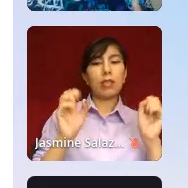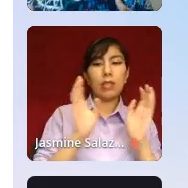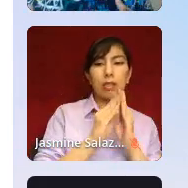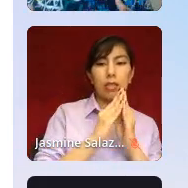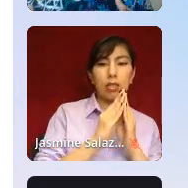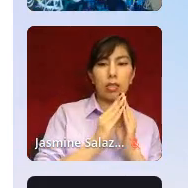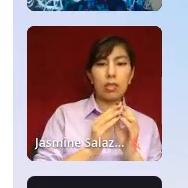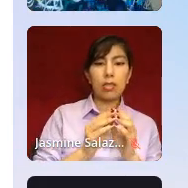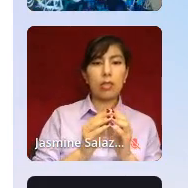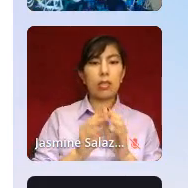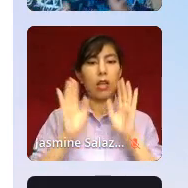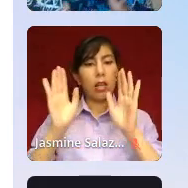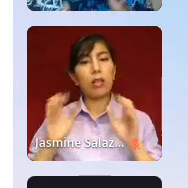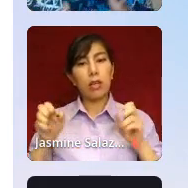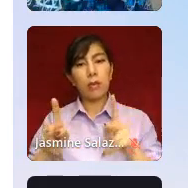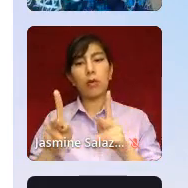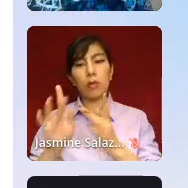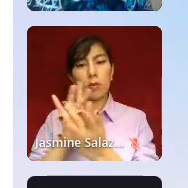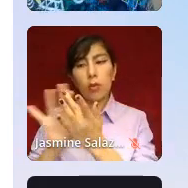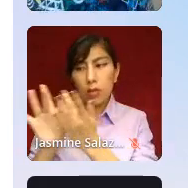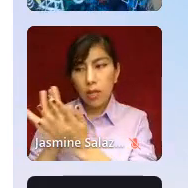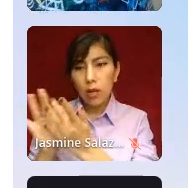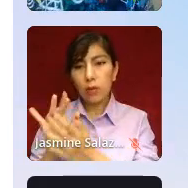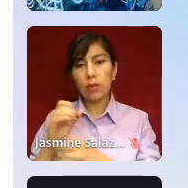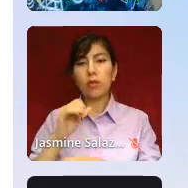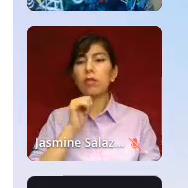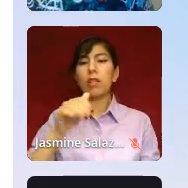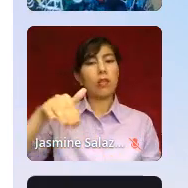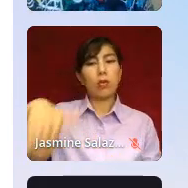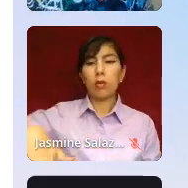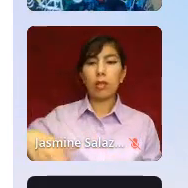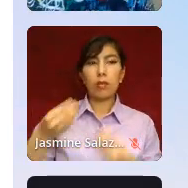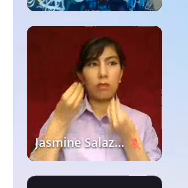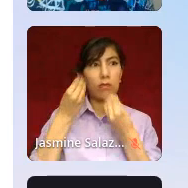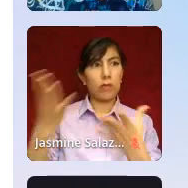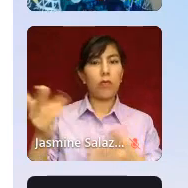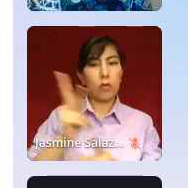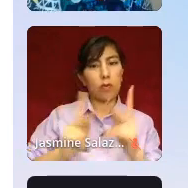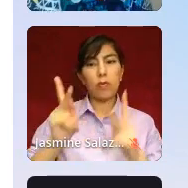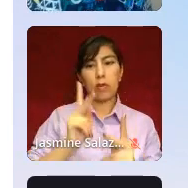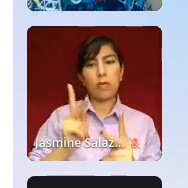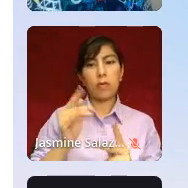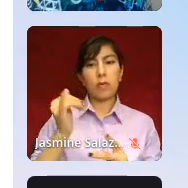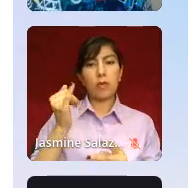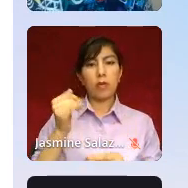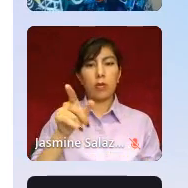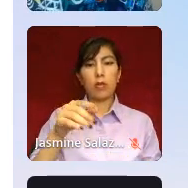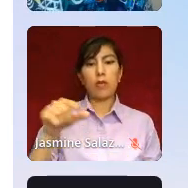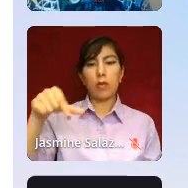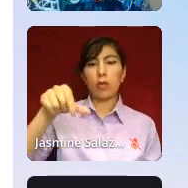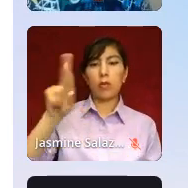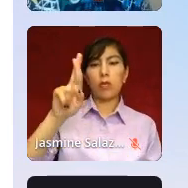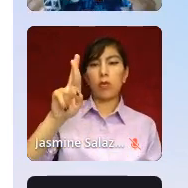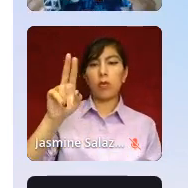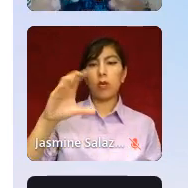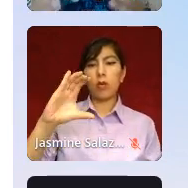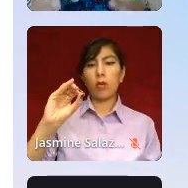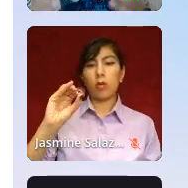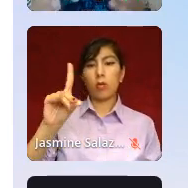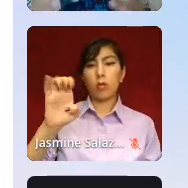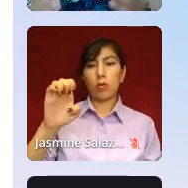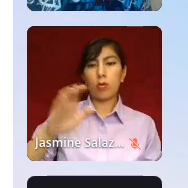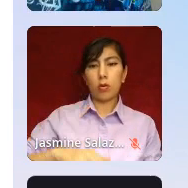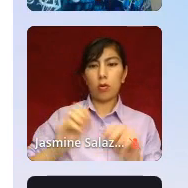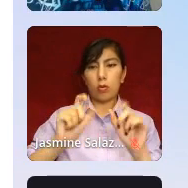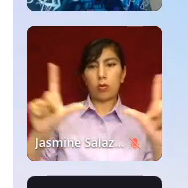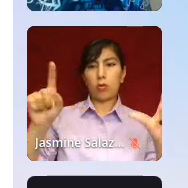opportunities to network. So it's not too late to spread the word. We have the QR code here on the screen. Also, you